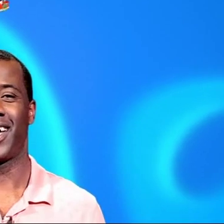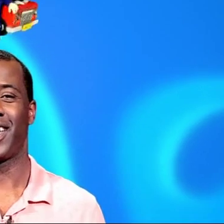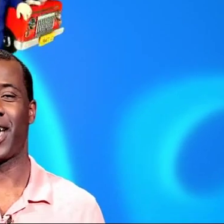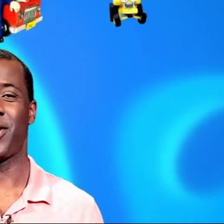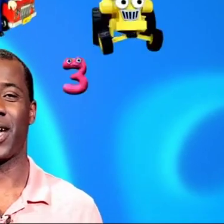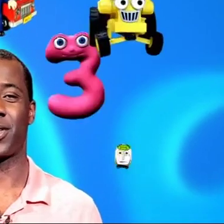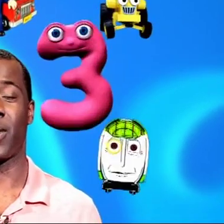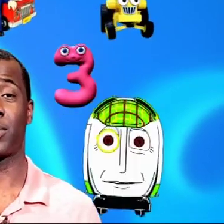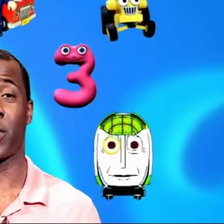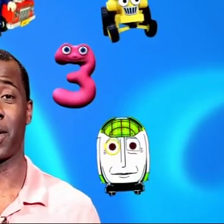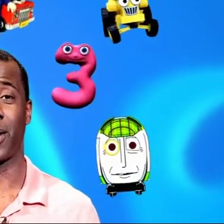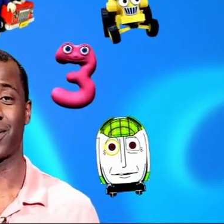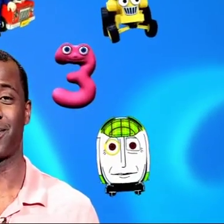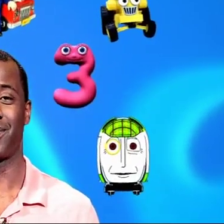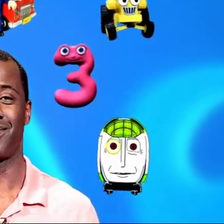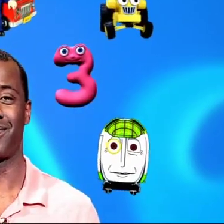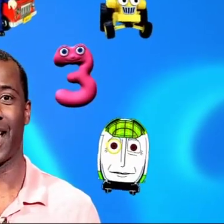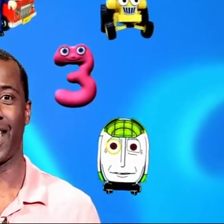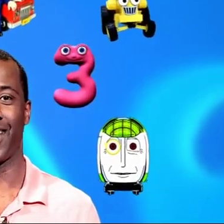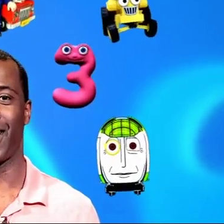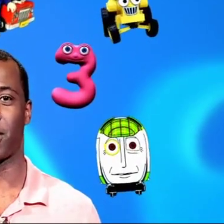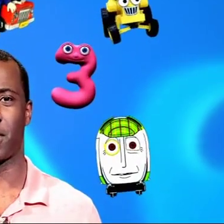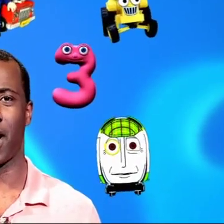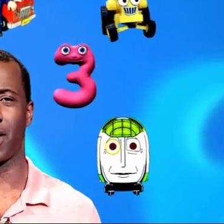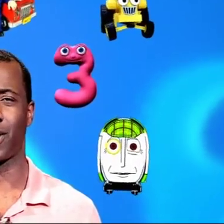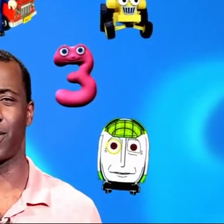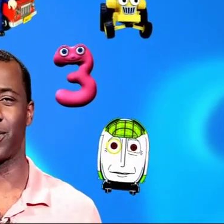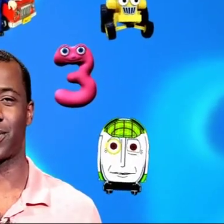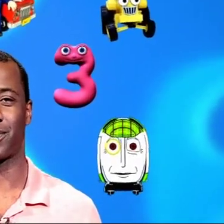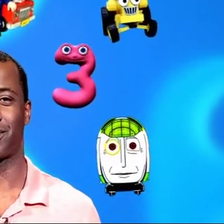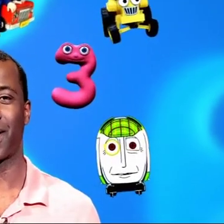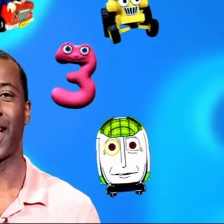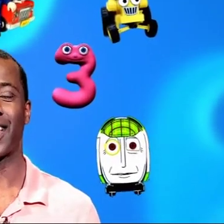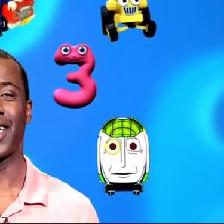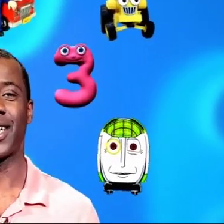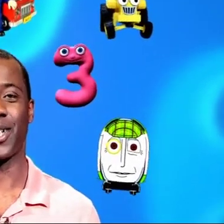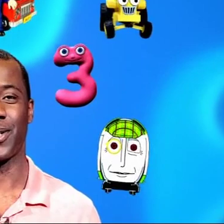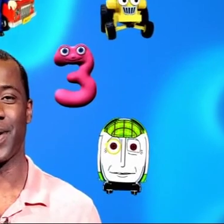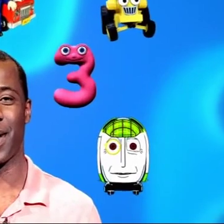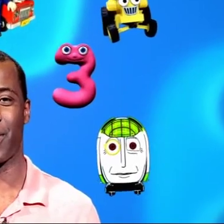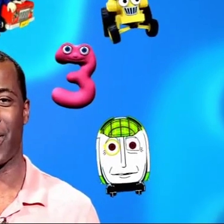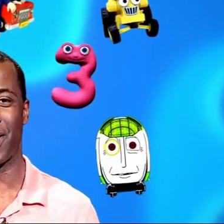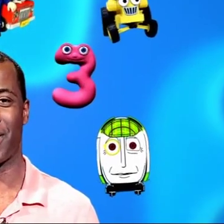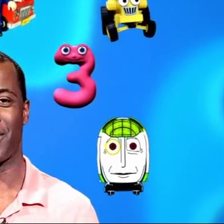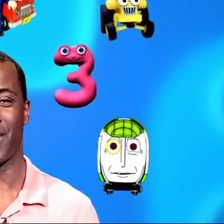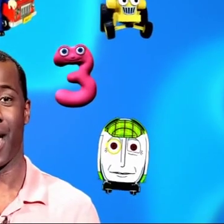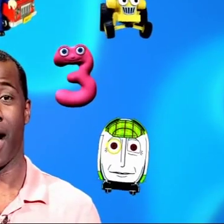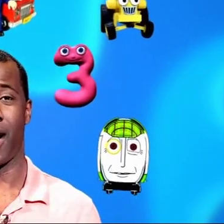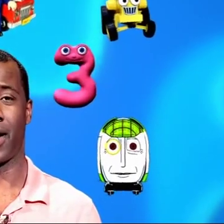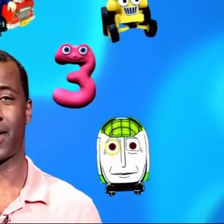Can you guess who I'm talking about? Here are some cunning clues. Cunning clue number one.